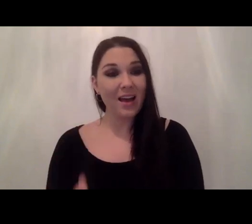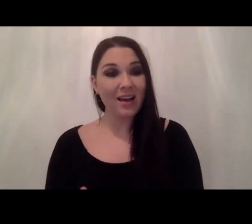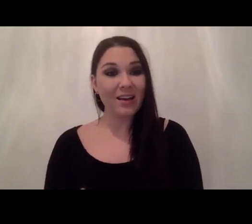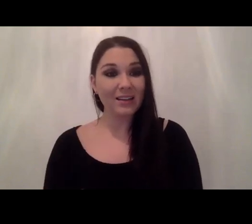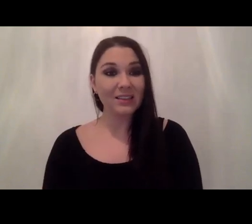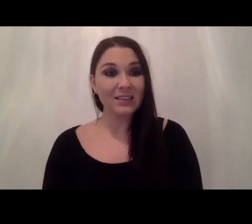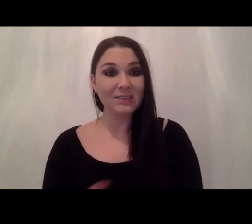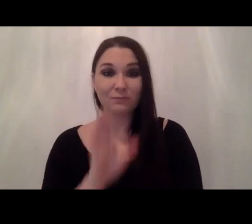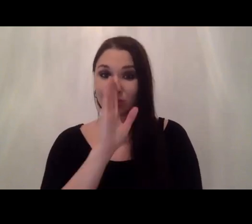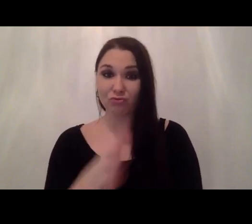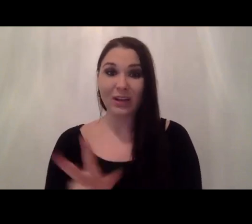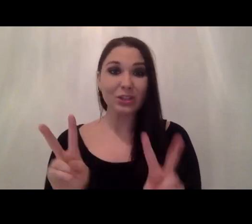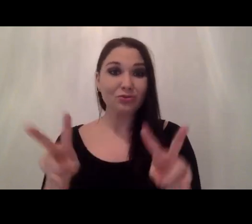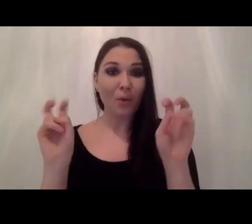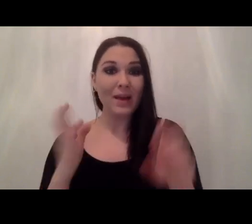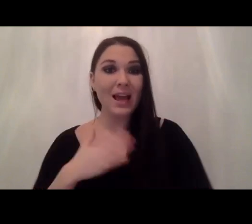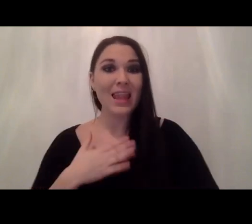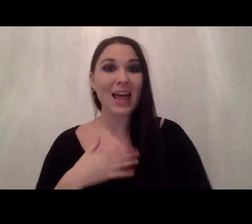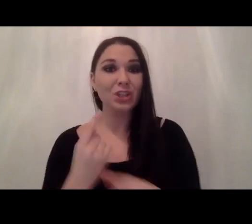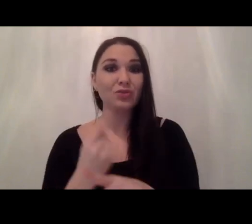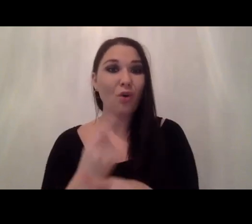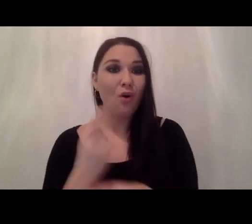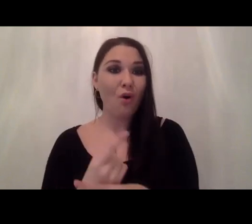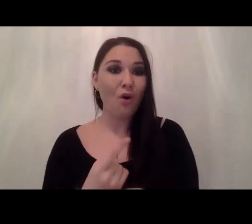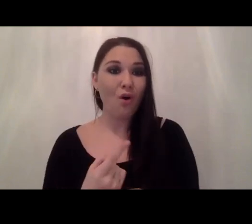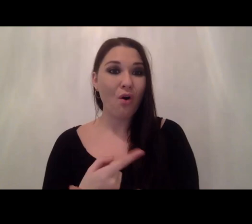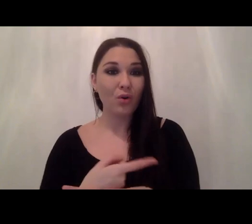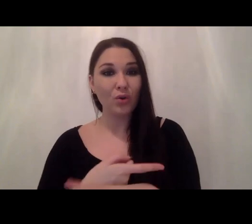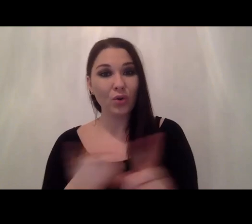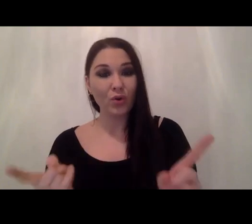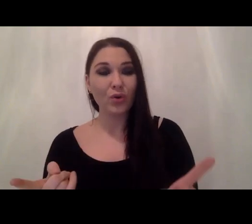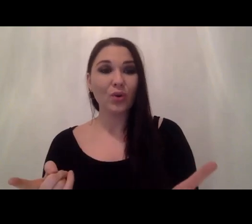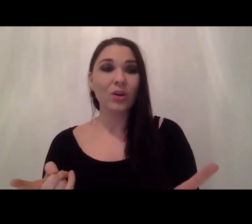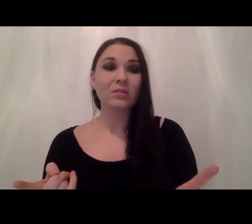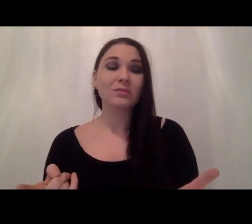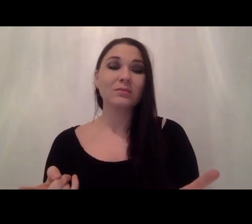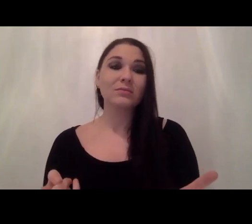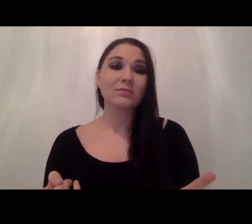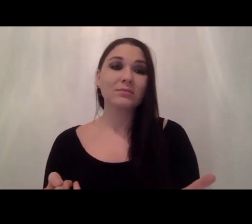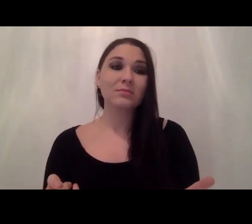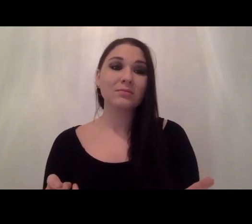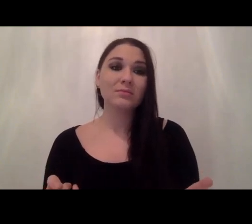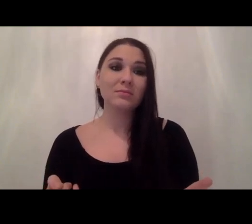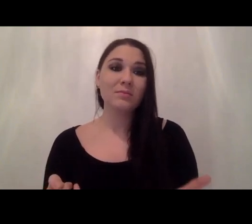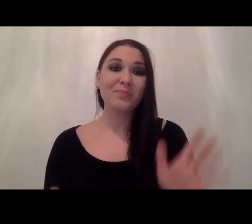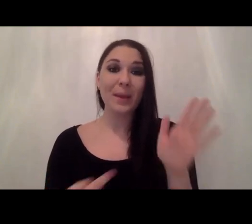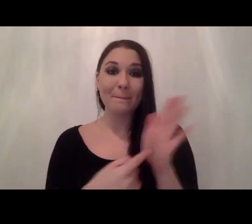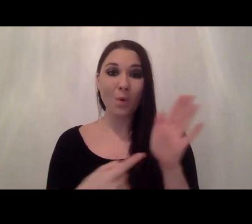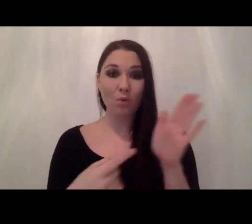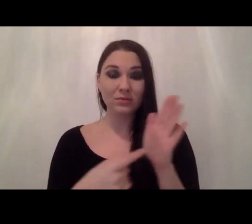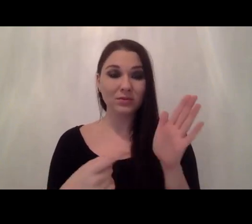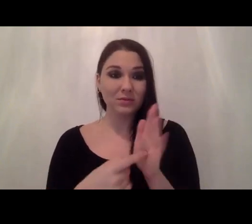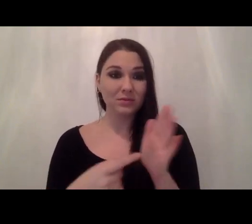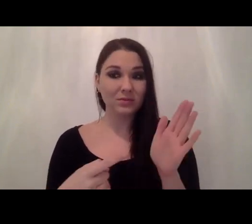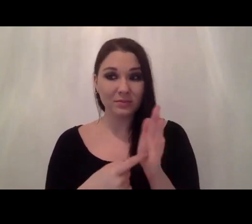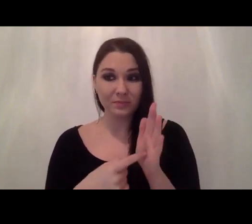straight to the topic. I would like to talk to you guys in this occasion about uh um the importance of of hardware